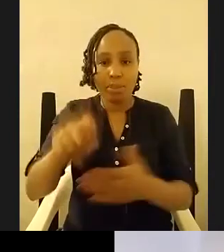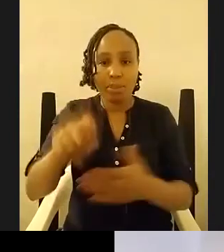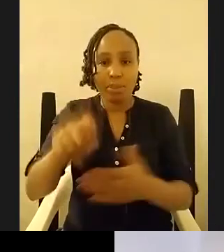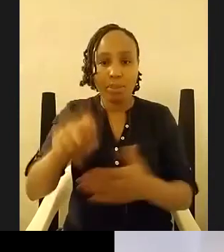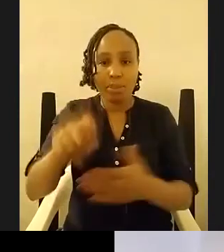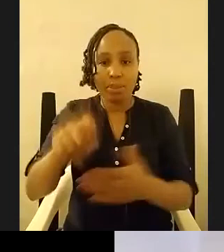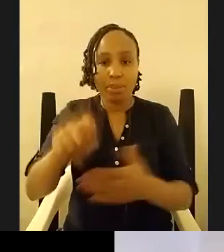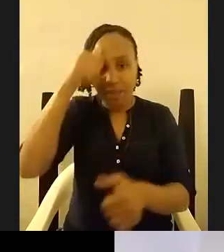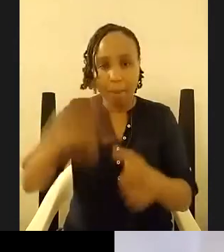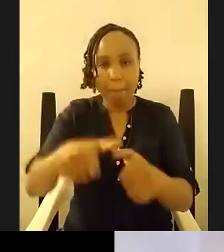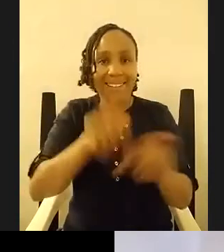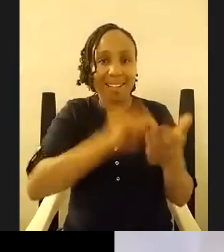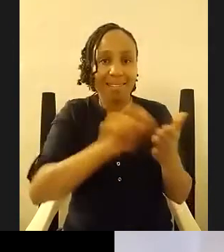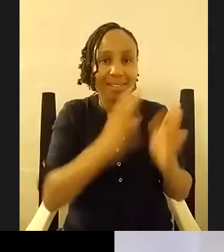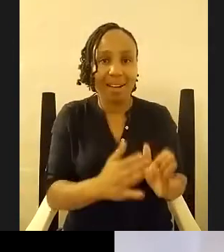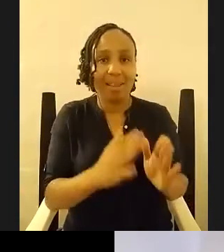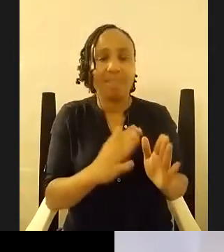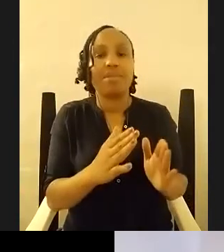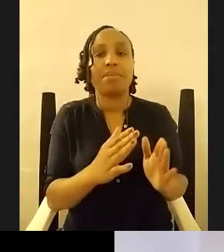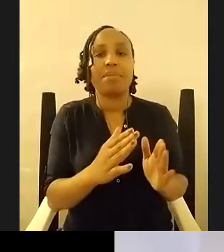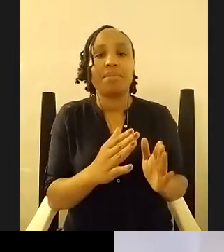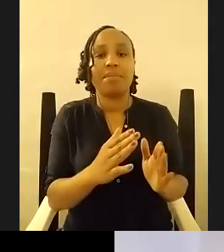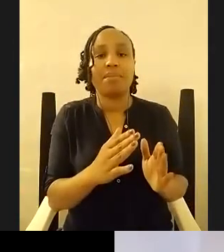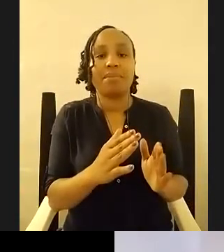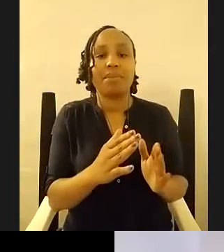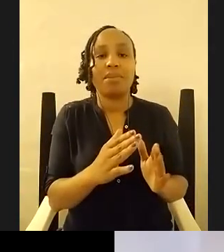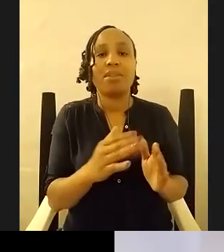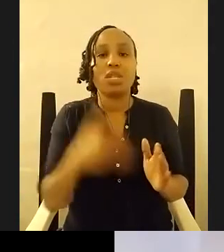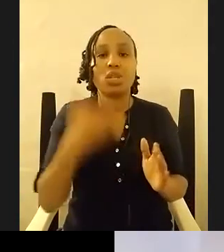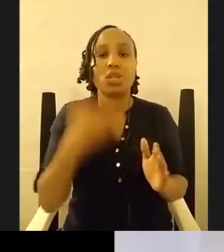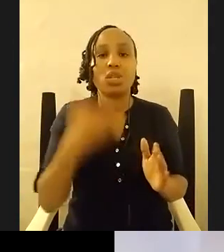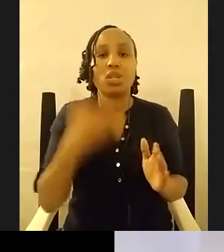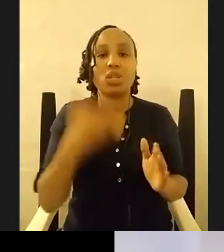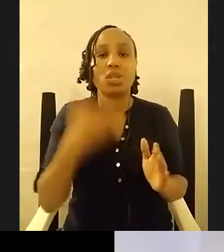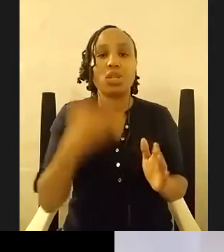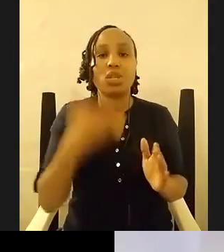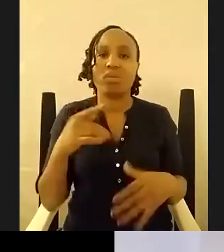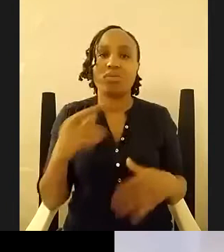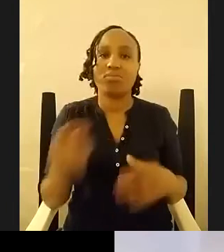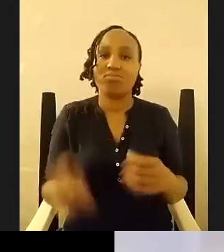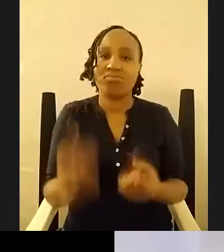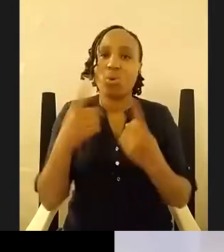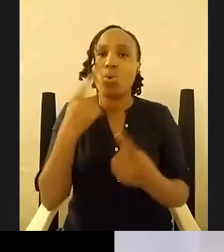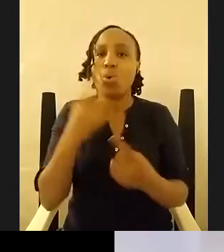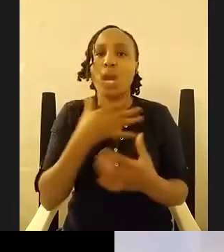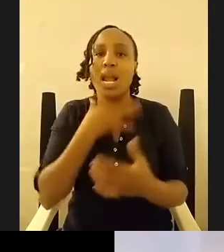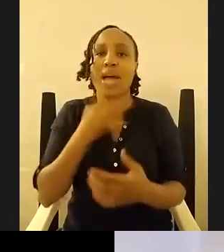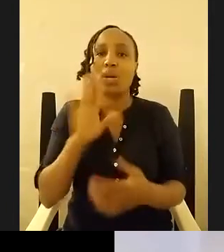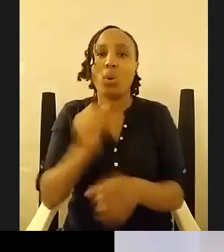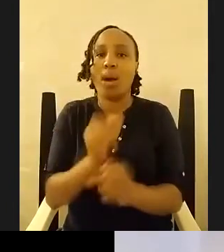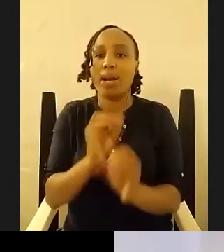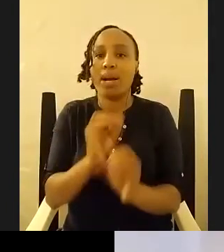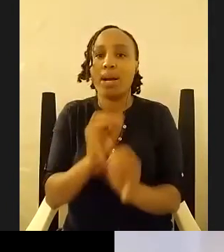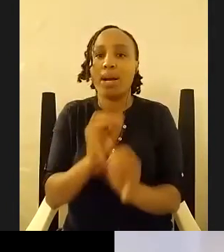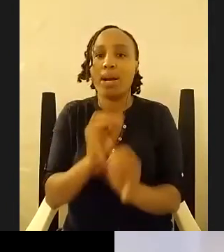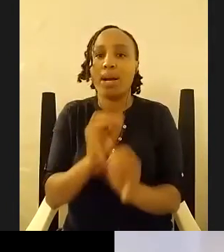artist is there's always going to be to be people who don't like your work and you can never focus too much on that there will always be more